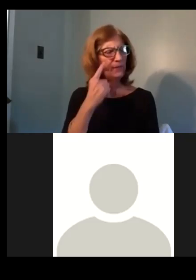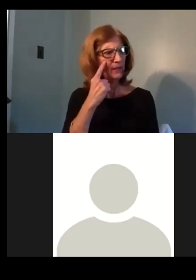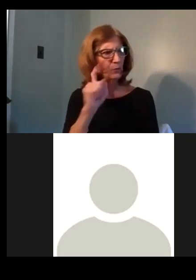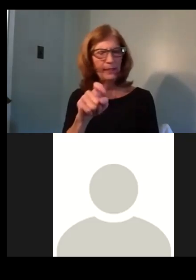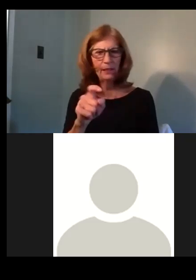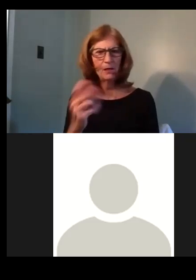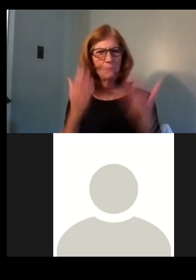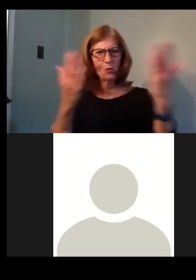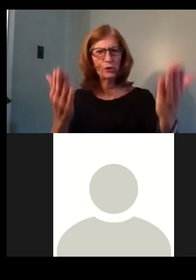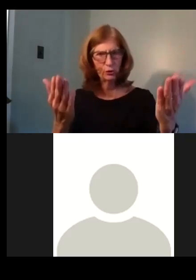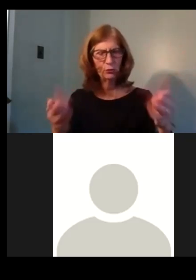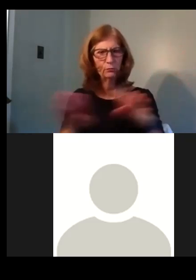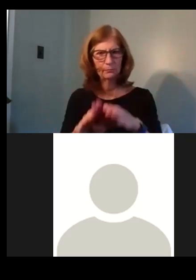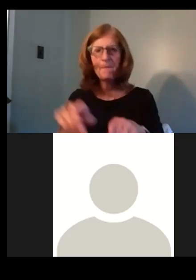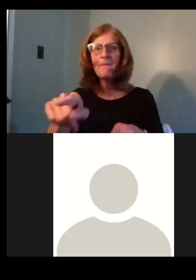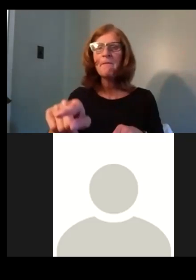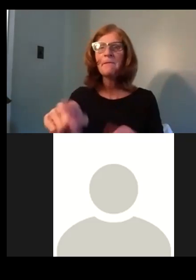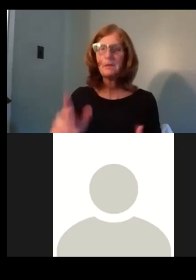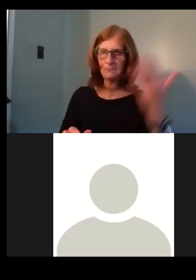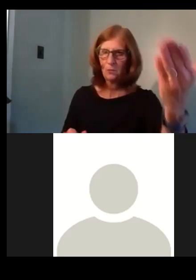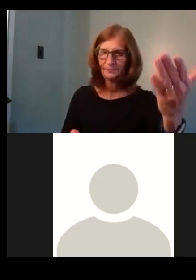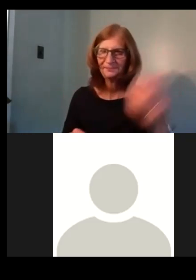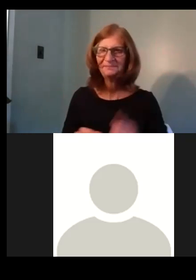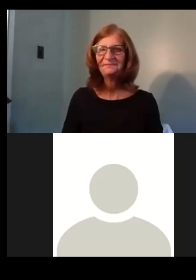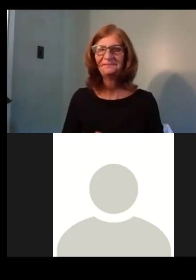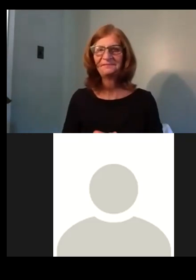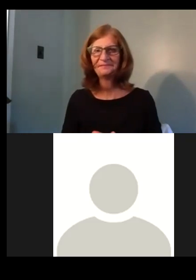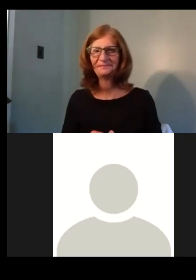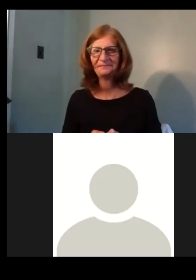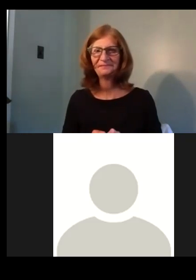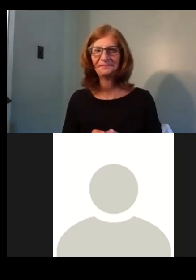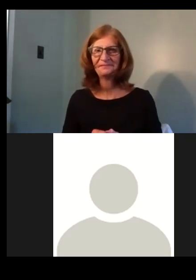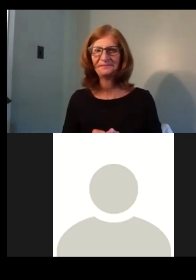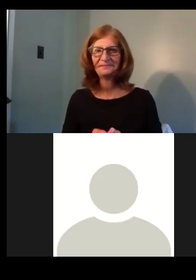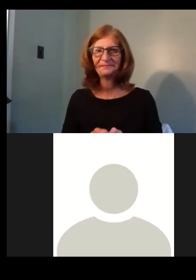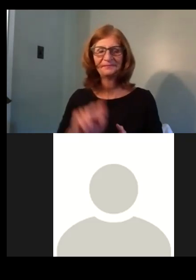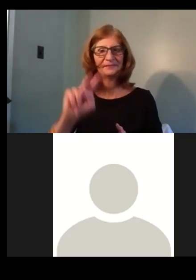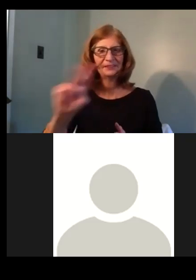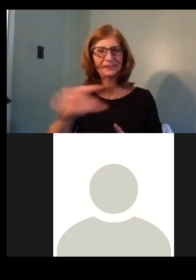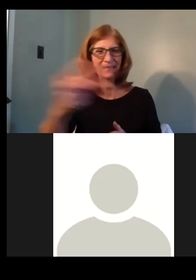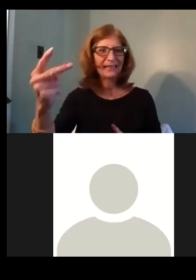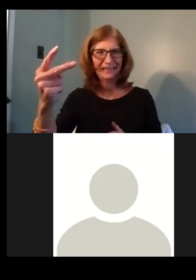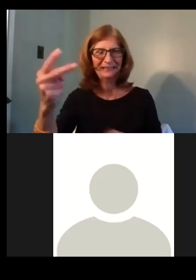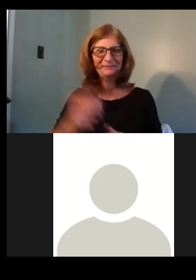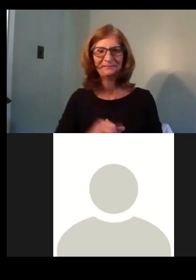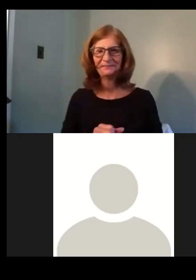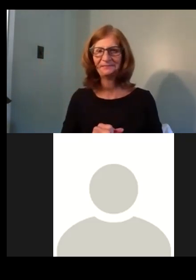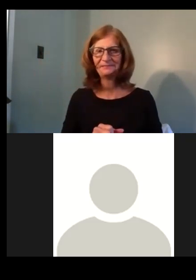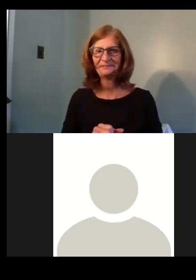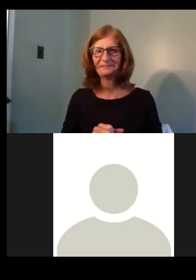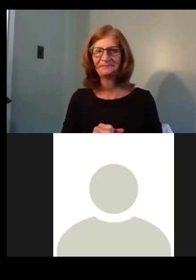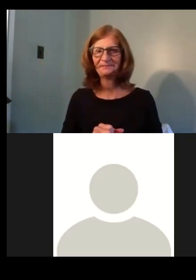adjourn. So moved. Thank you. And seconded. Second.